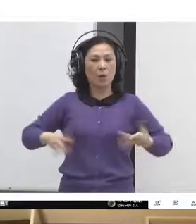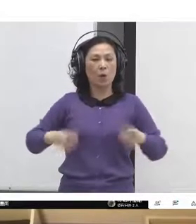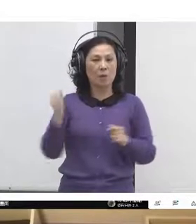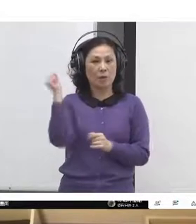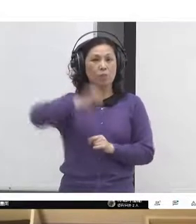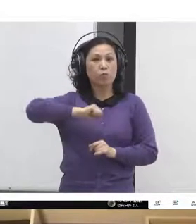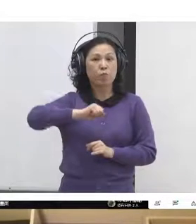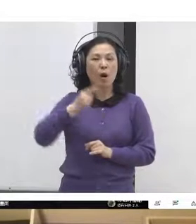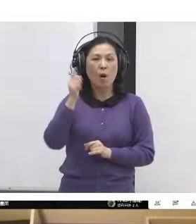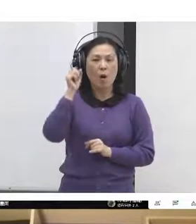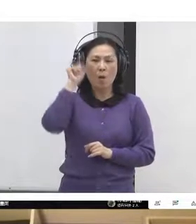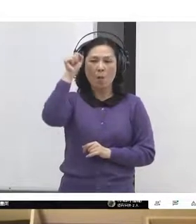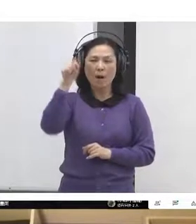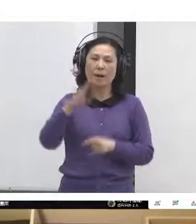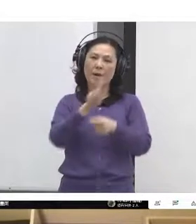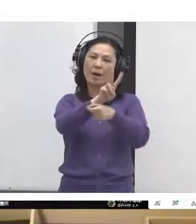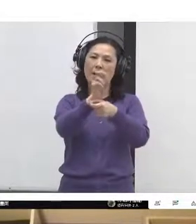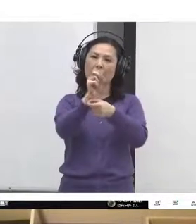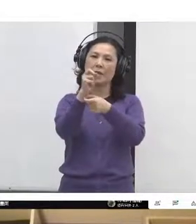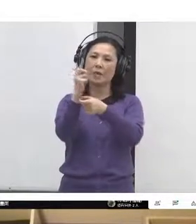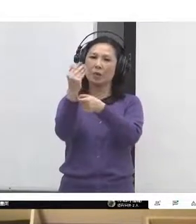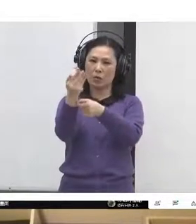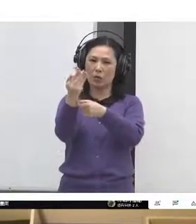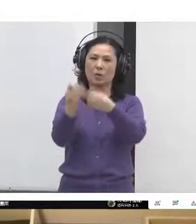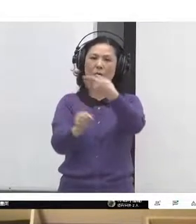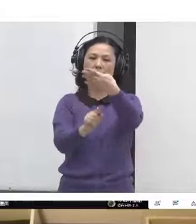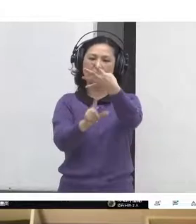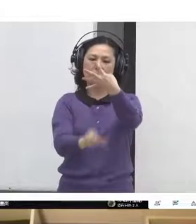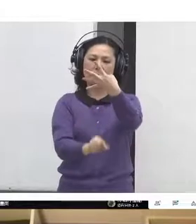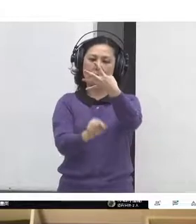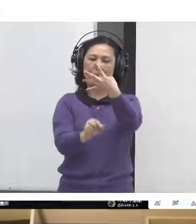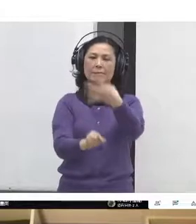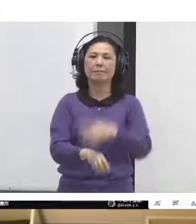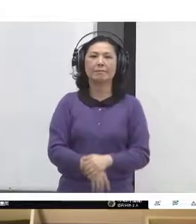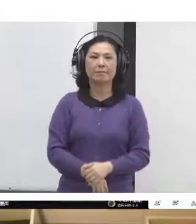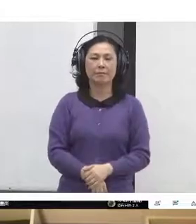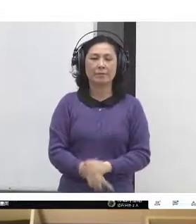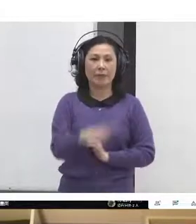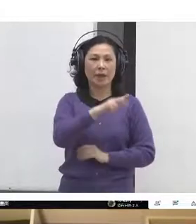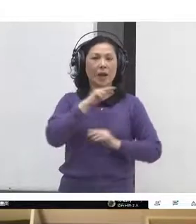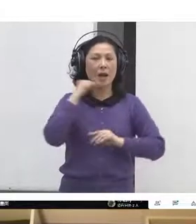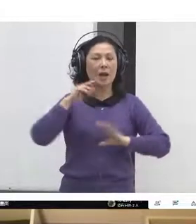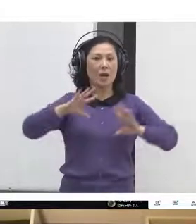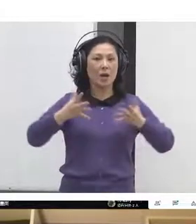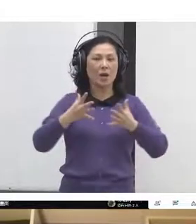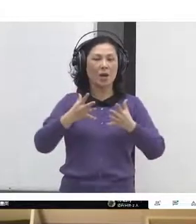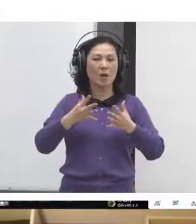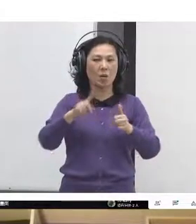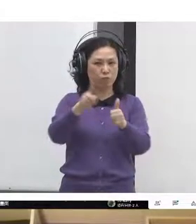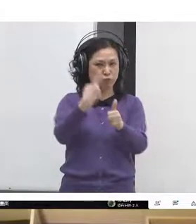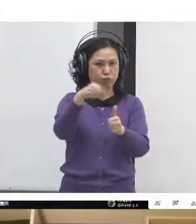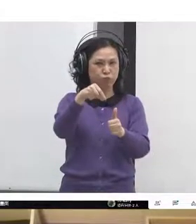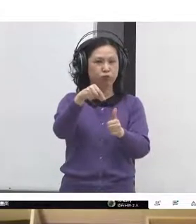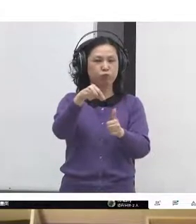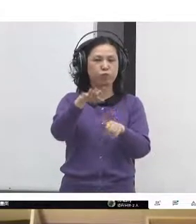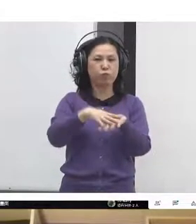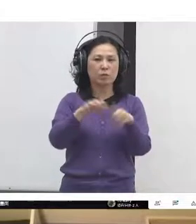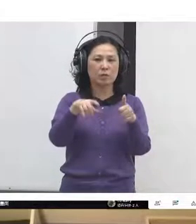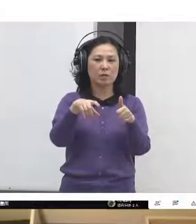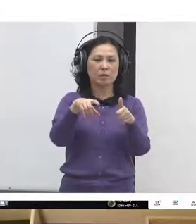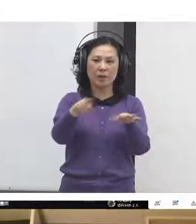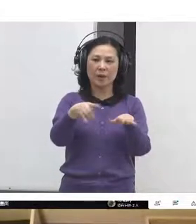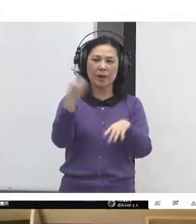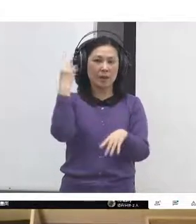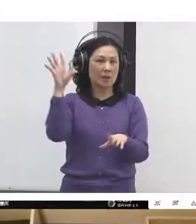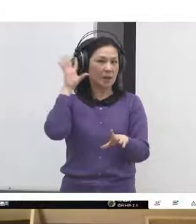this really hit the headlines, especially in the UK. So mainstream press, front page of the news, first item on the on the